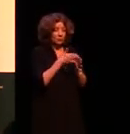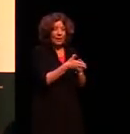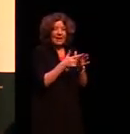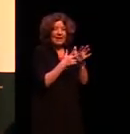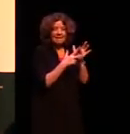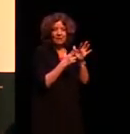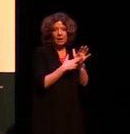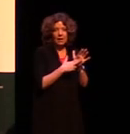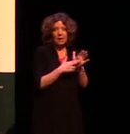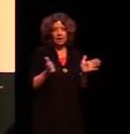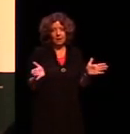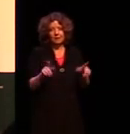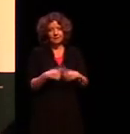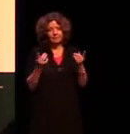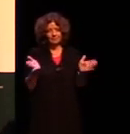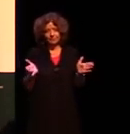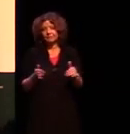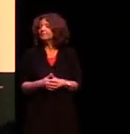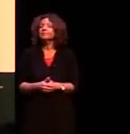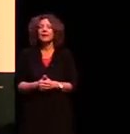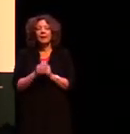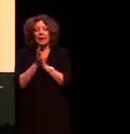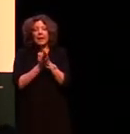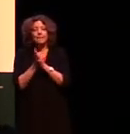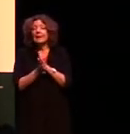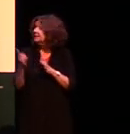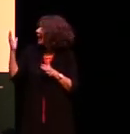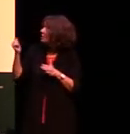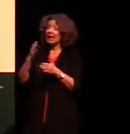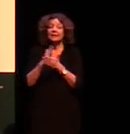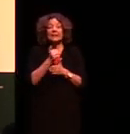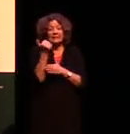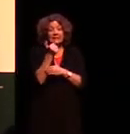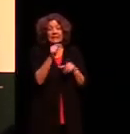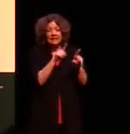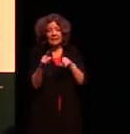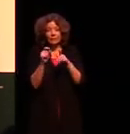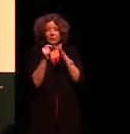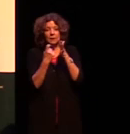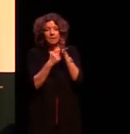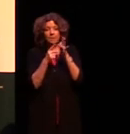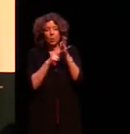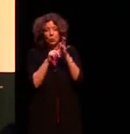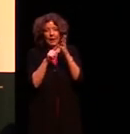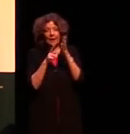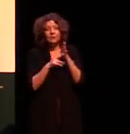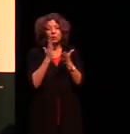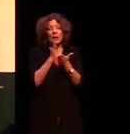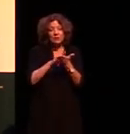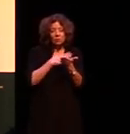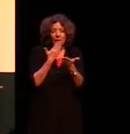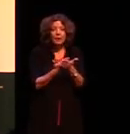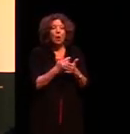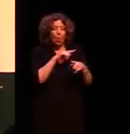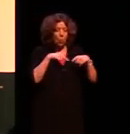relationship and this means that Lardell has 16 pronouns to translate we, you and they in English